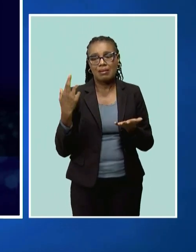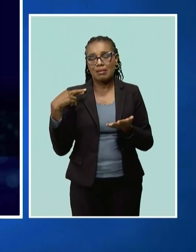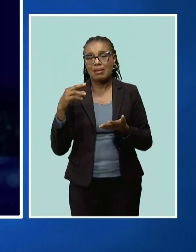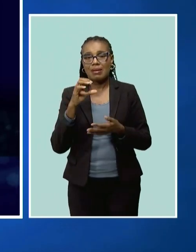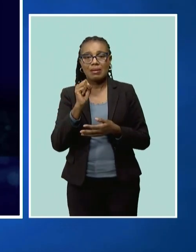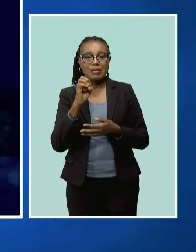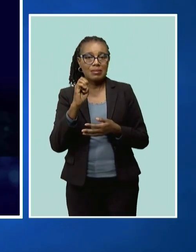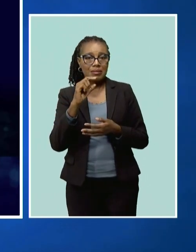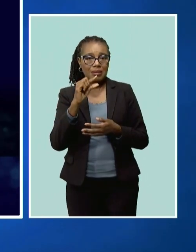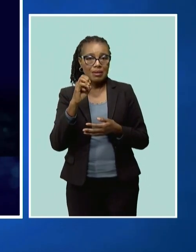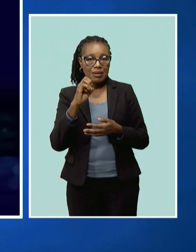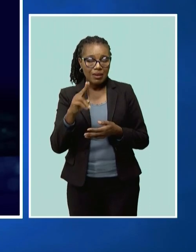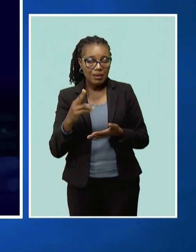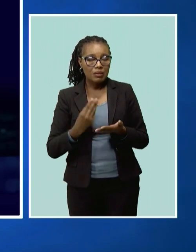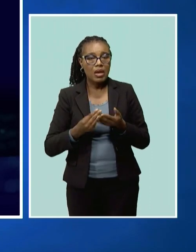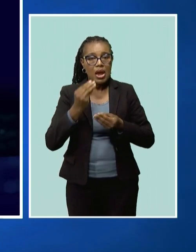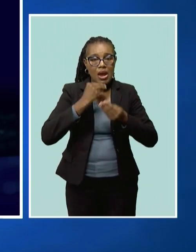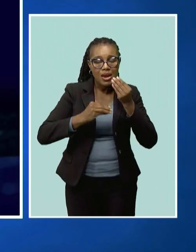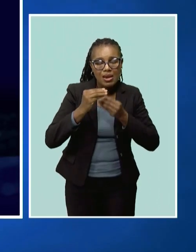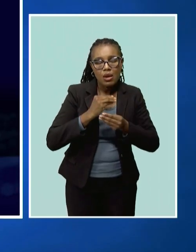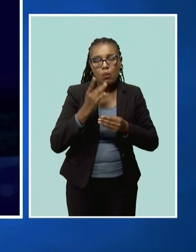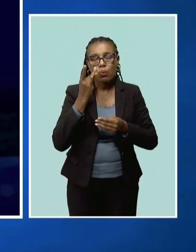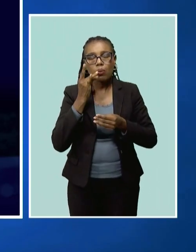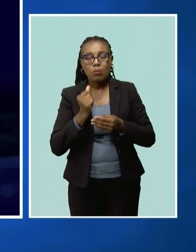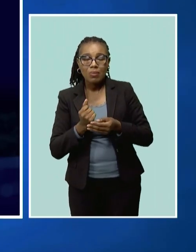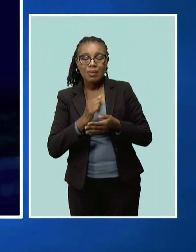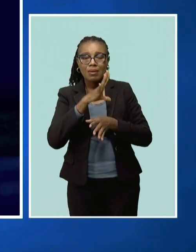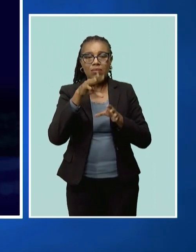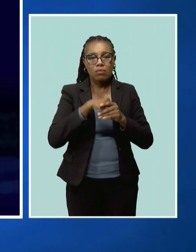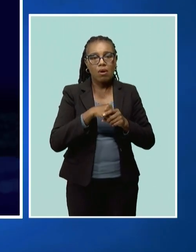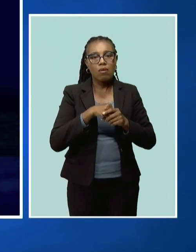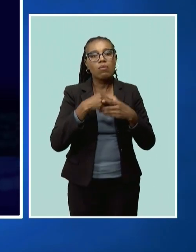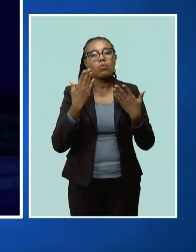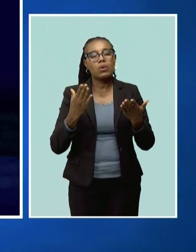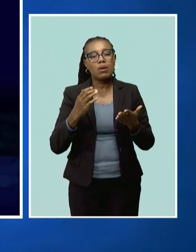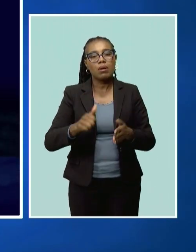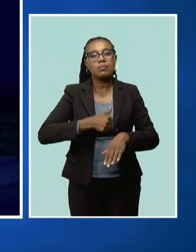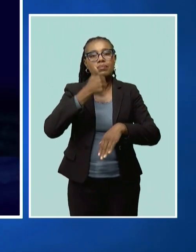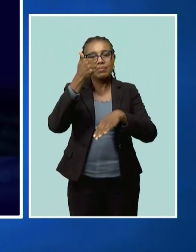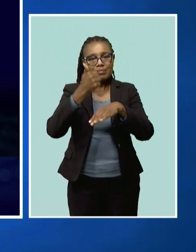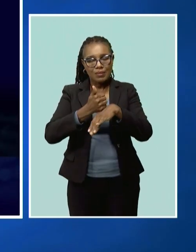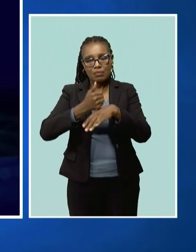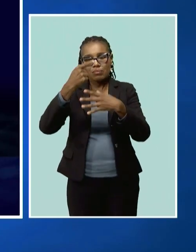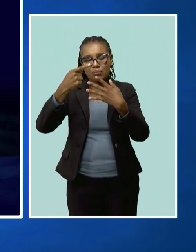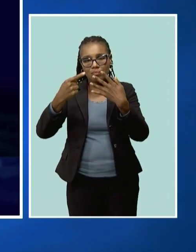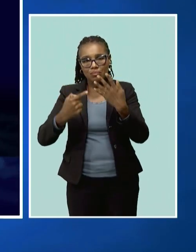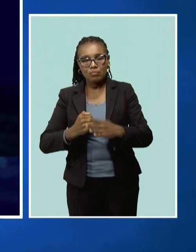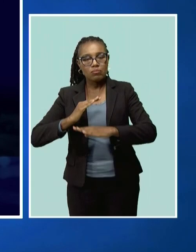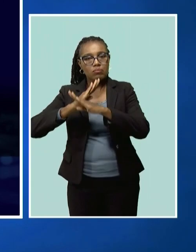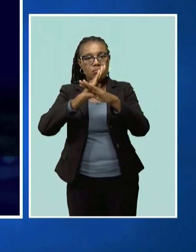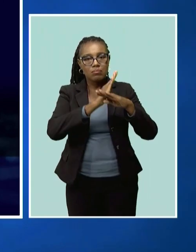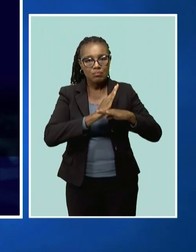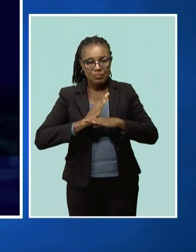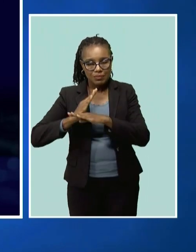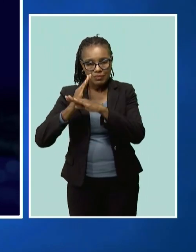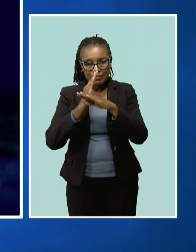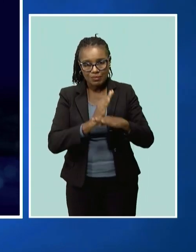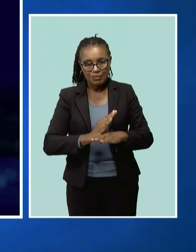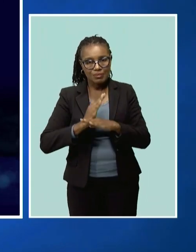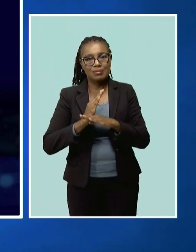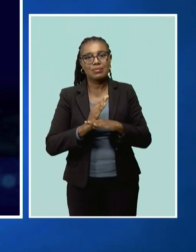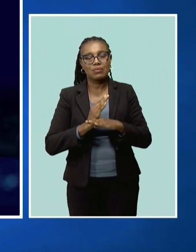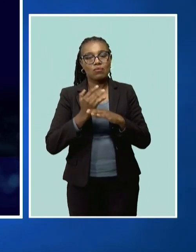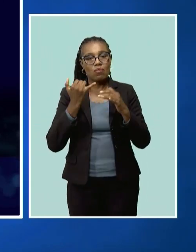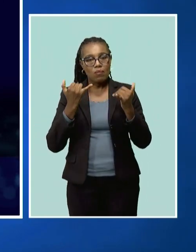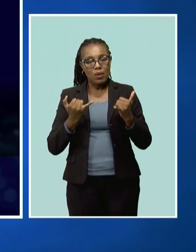delicacy, we are putting measures in place to ensure the sustainability of this fishery for present